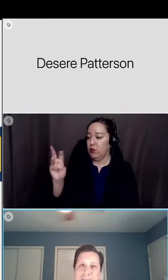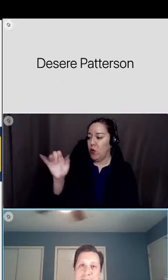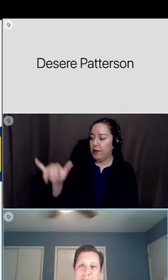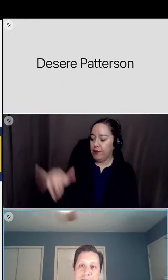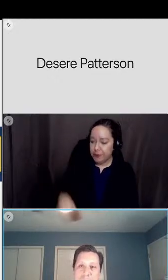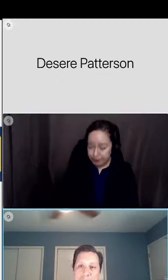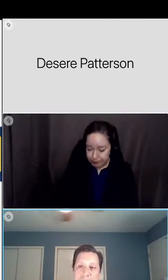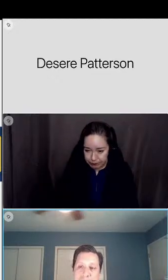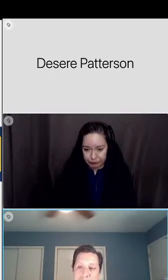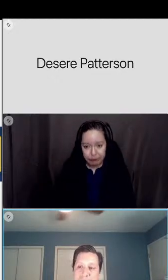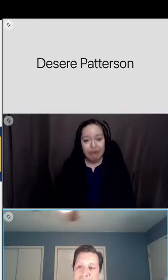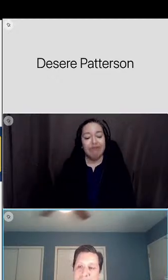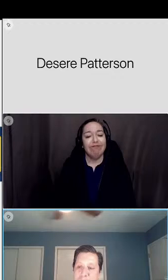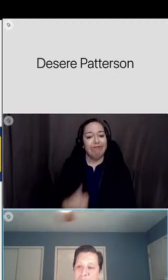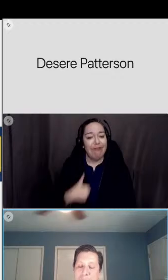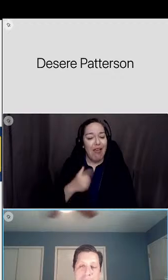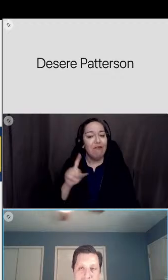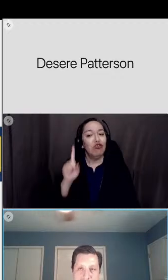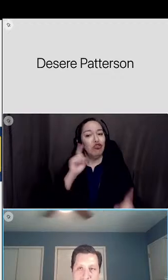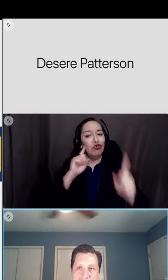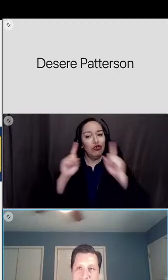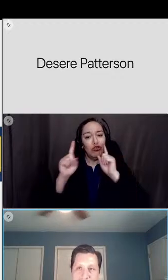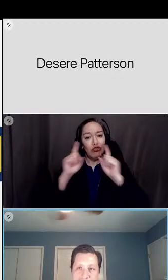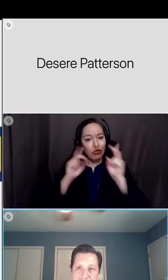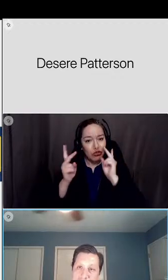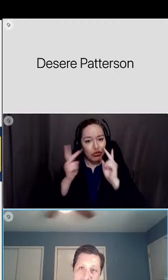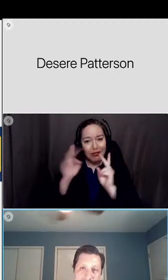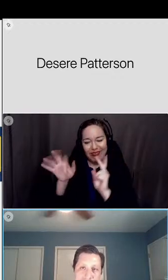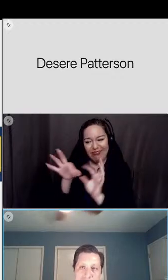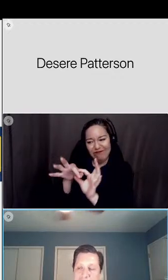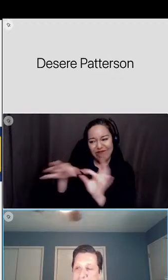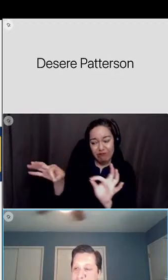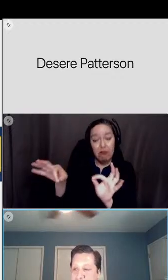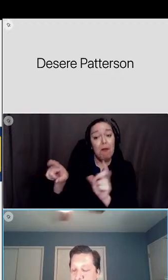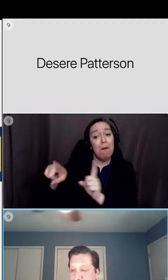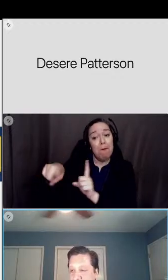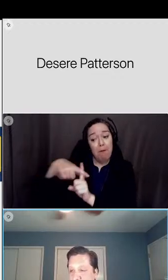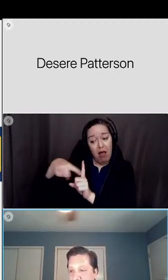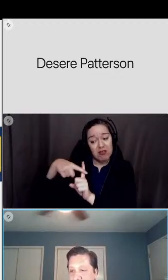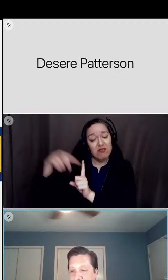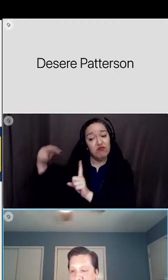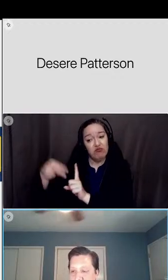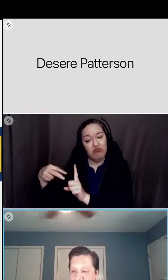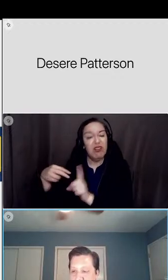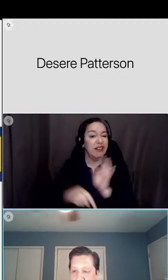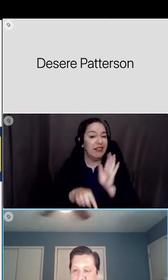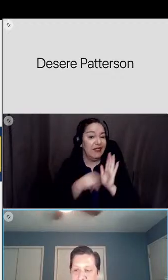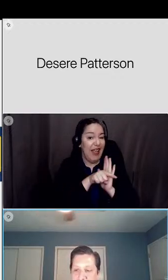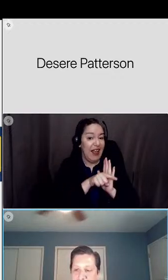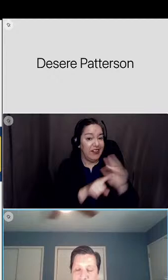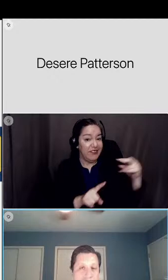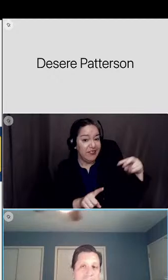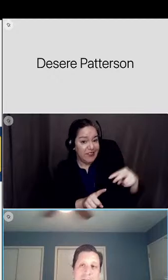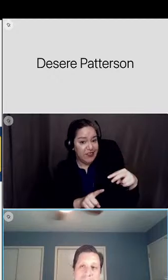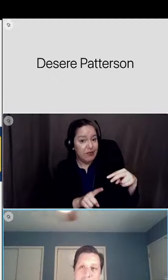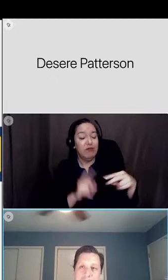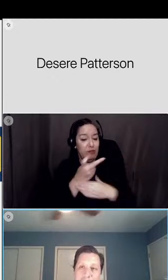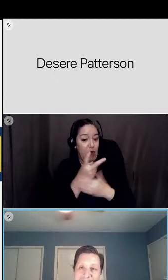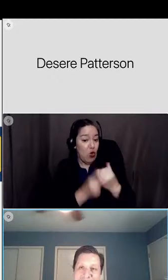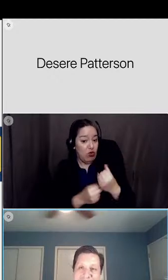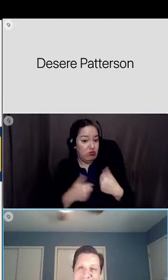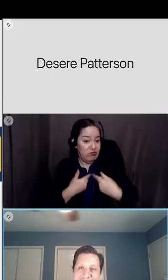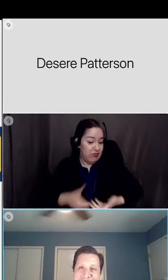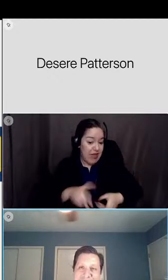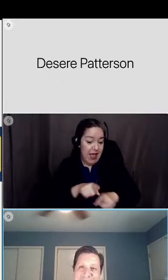heard that phrase used in both a positive context and a negative connotation and just being a guy from colton